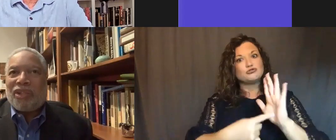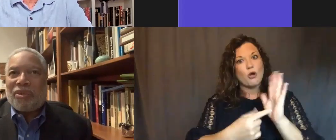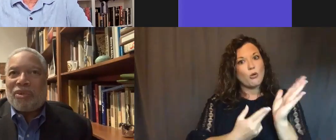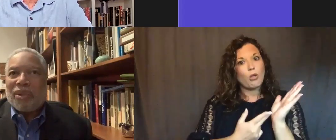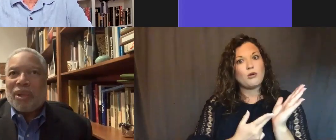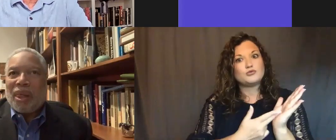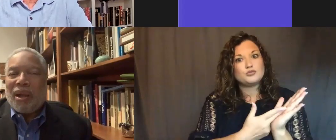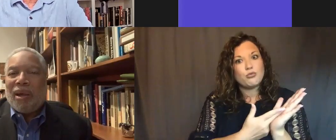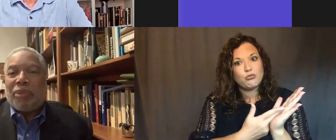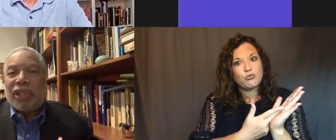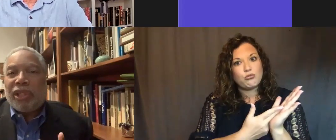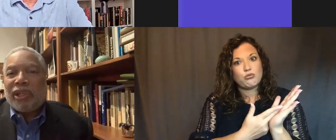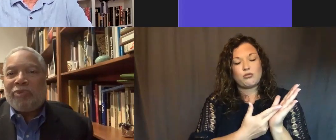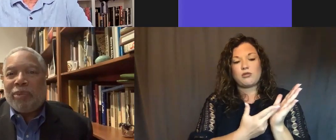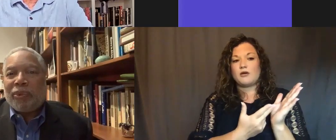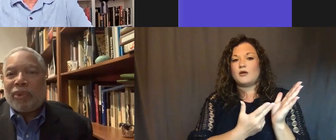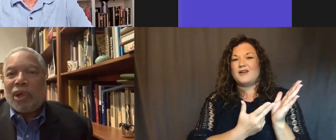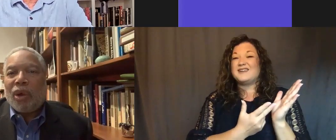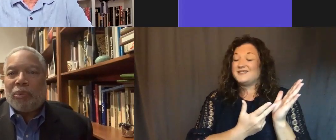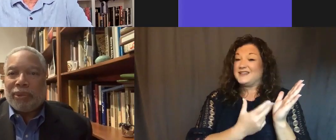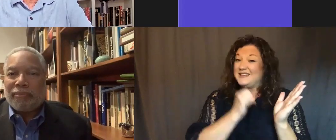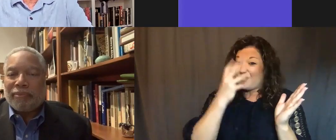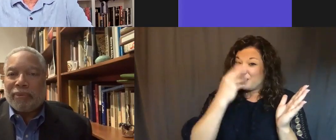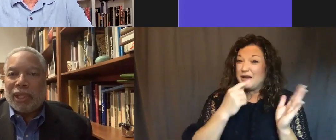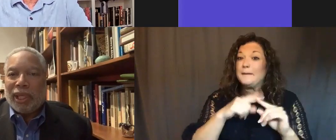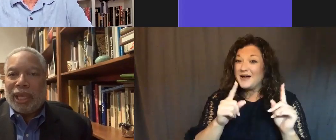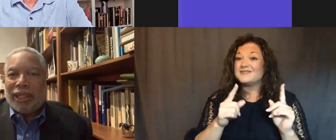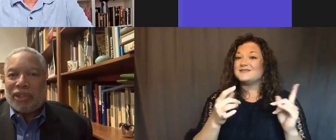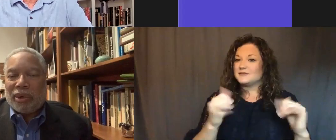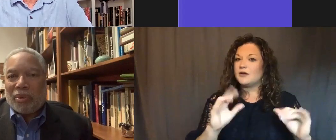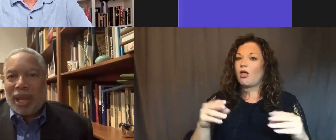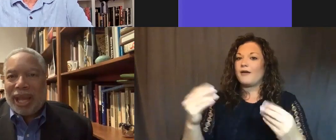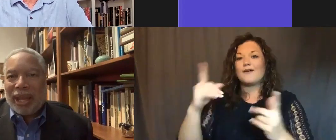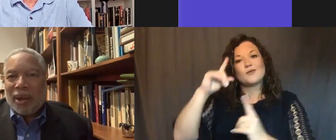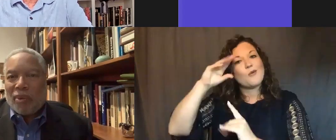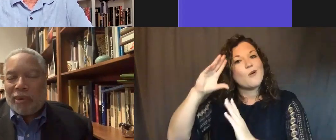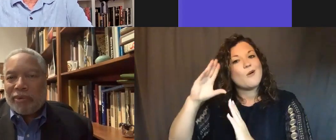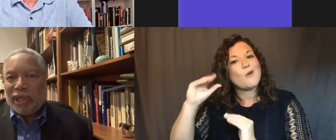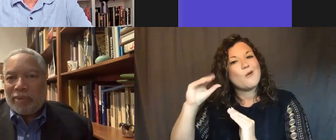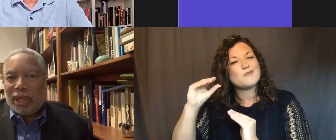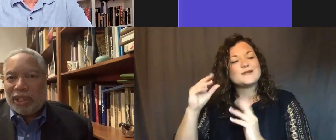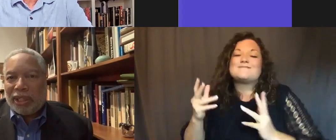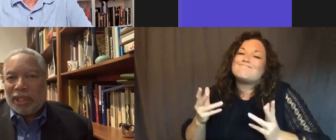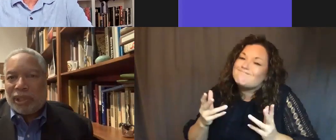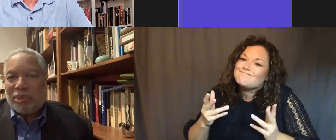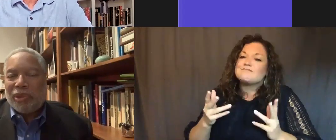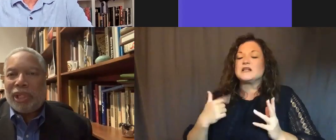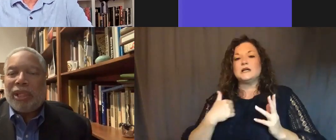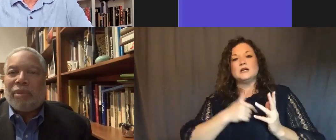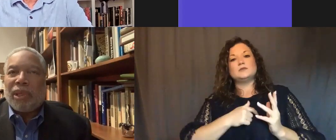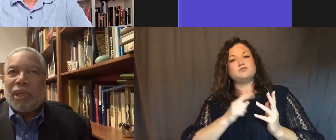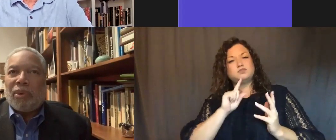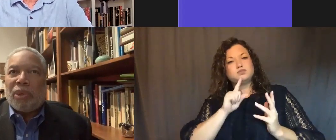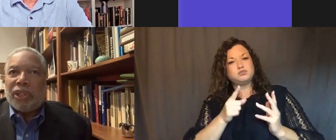unvarnished truth, but still give people hope? And so, in a way, what we really wanted to do with this